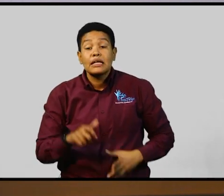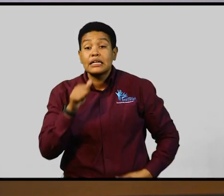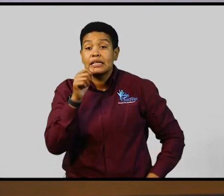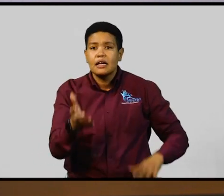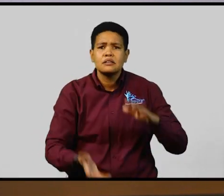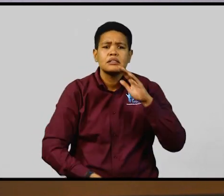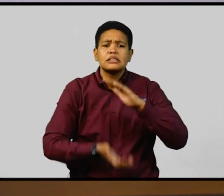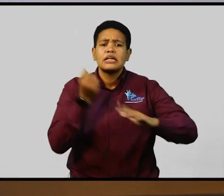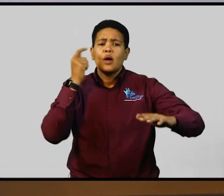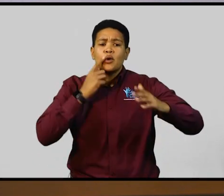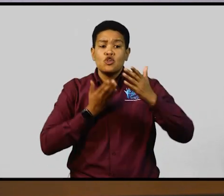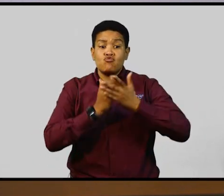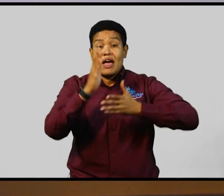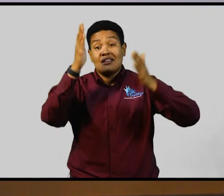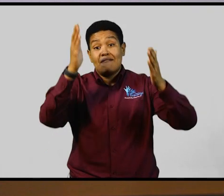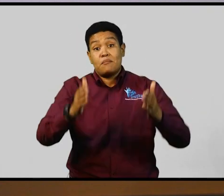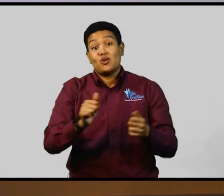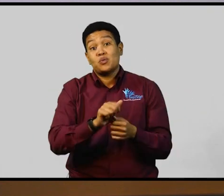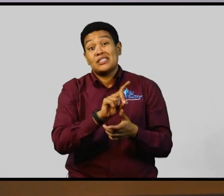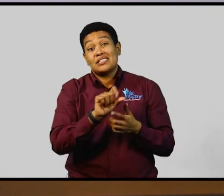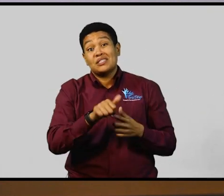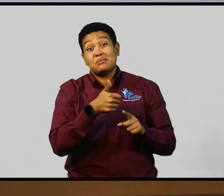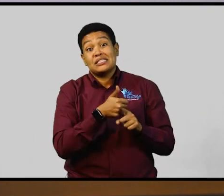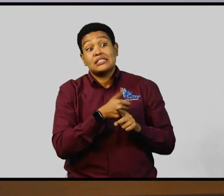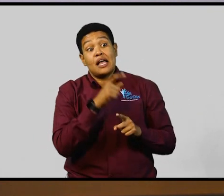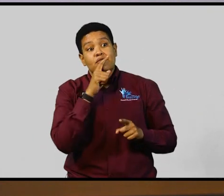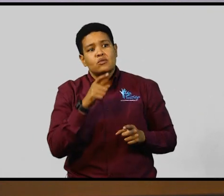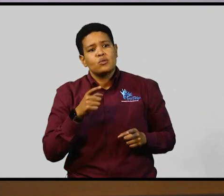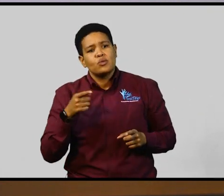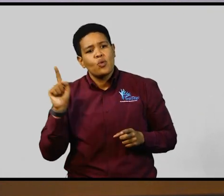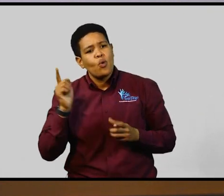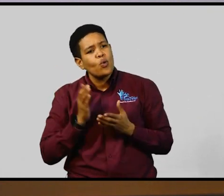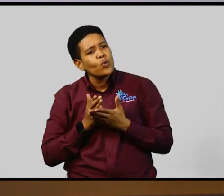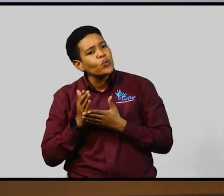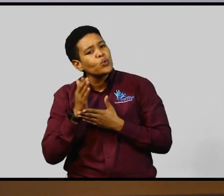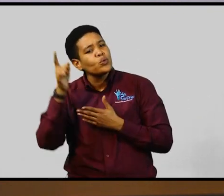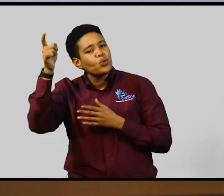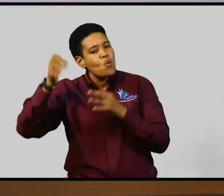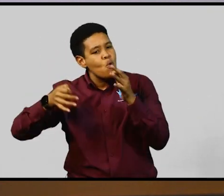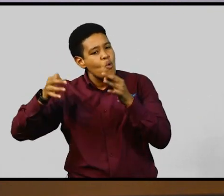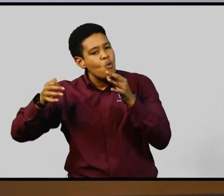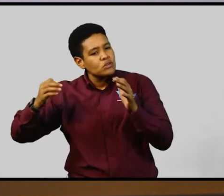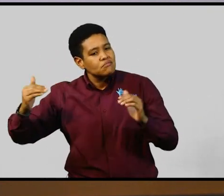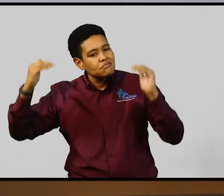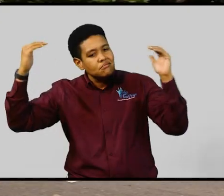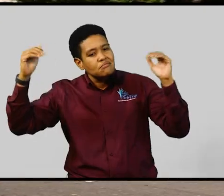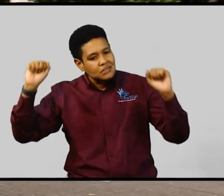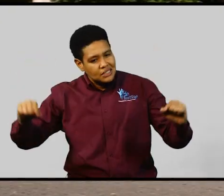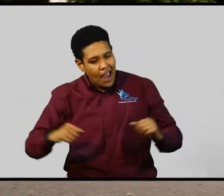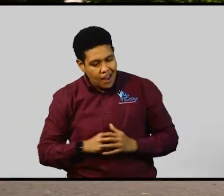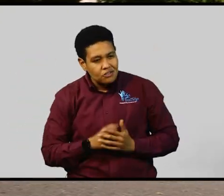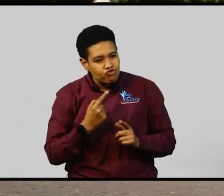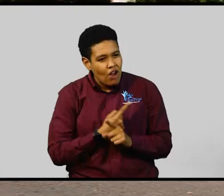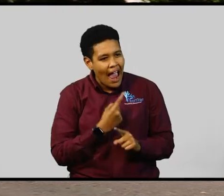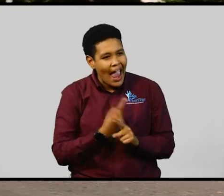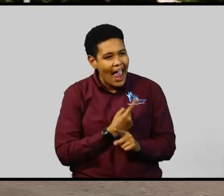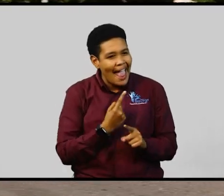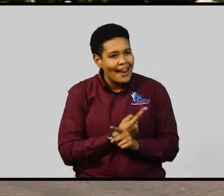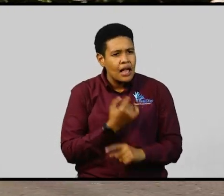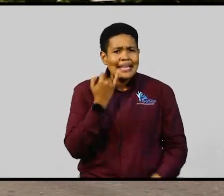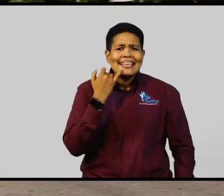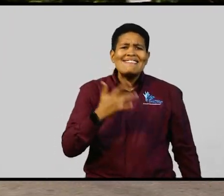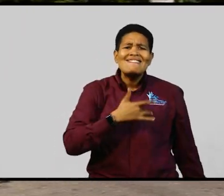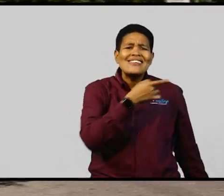right of a person with a disability to take the matter through the regular justice